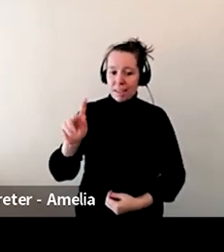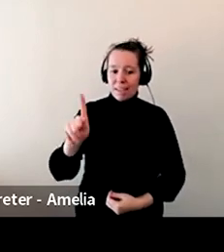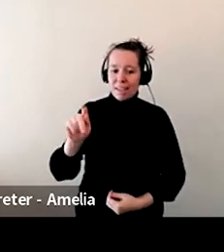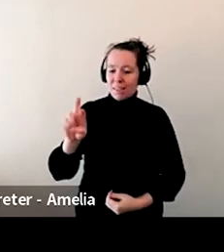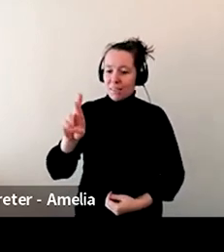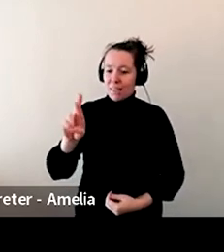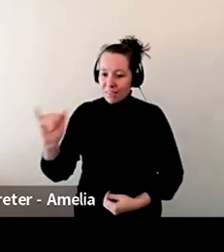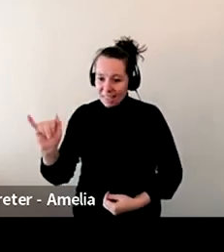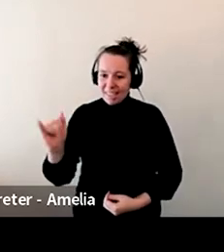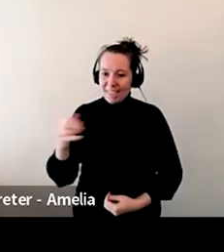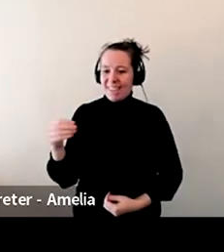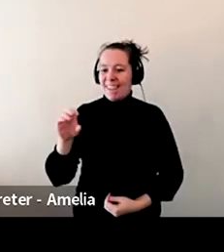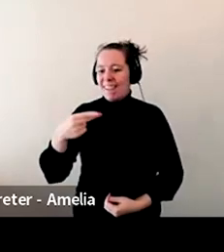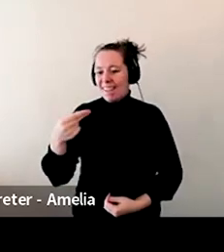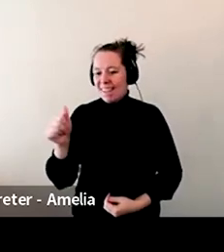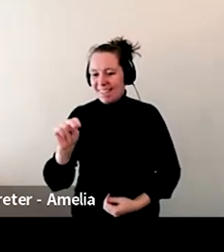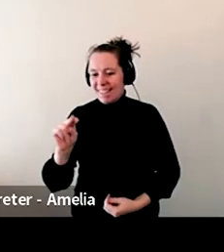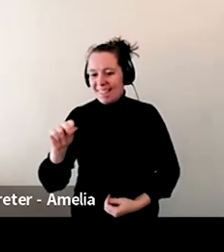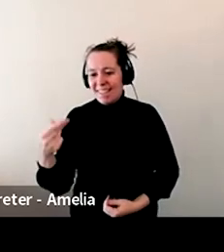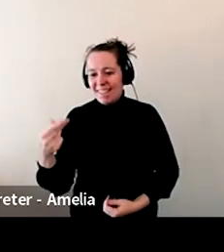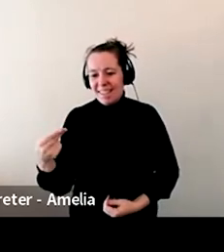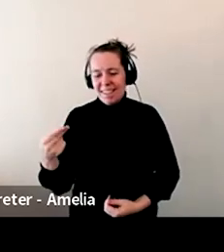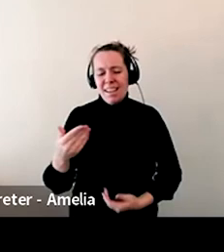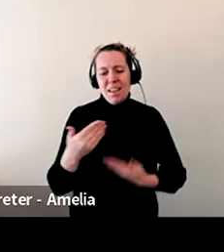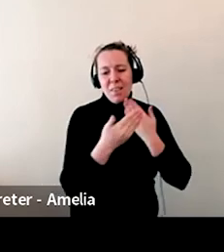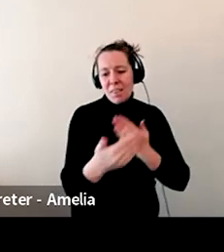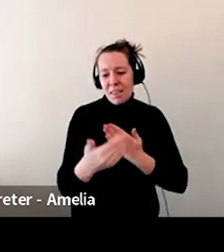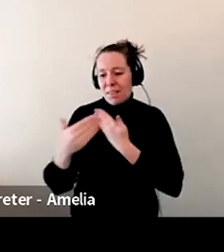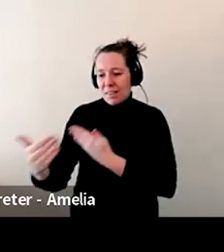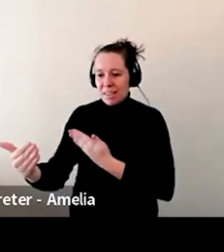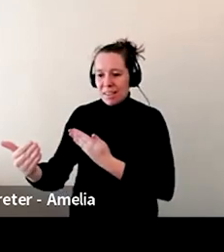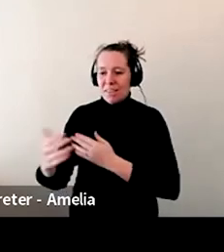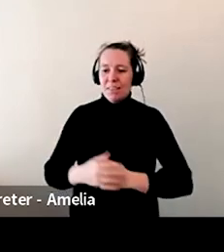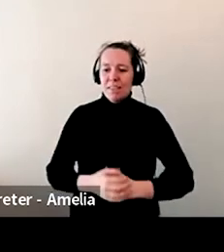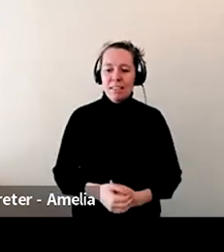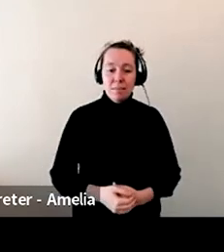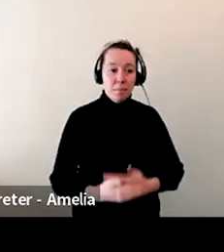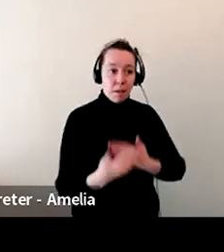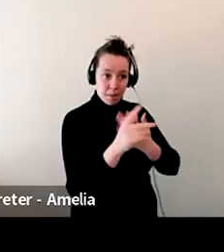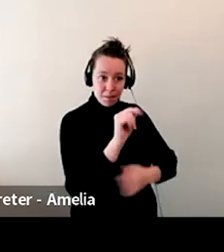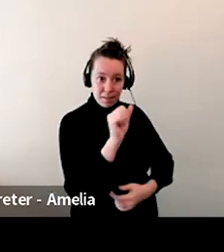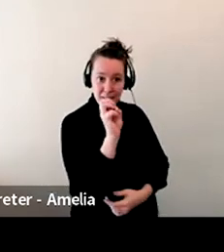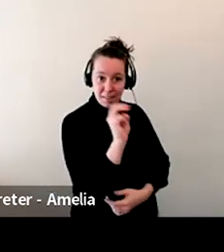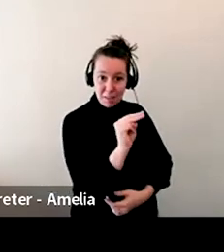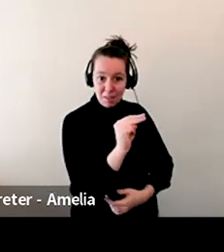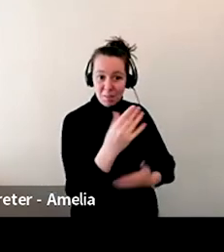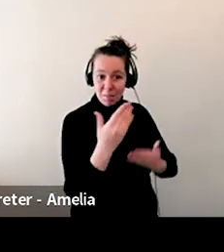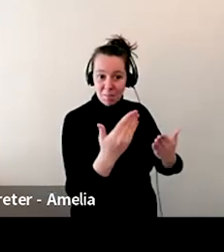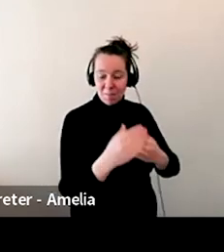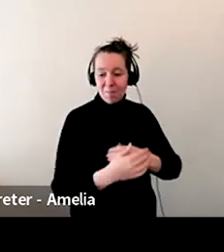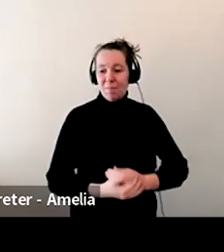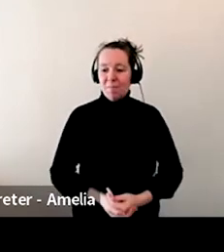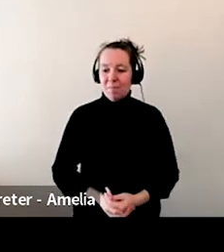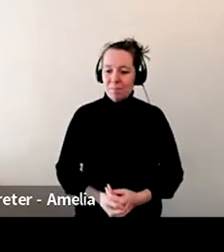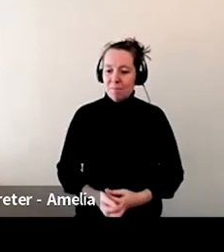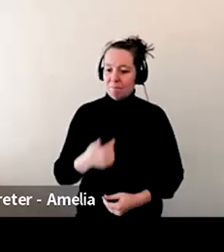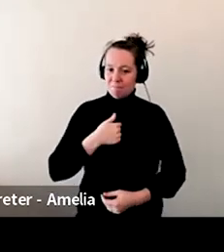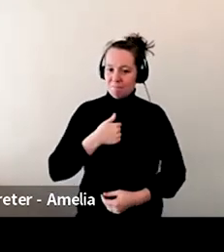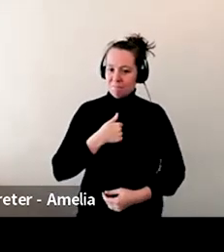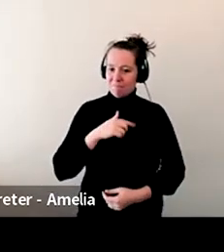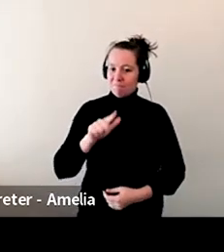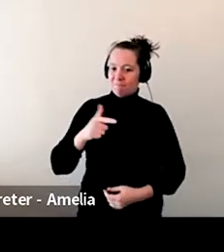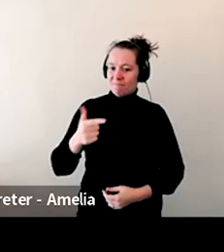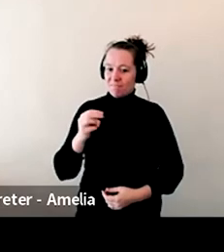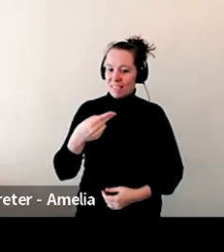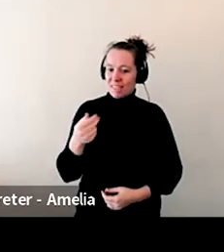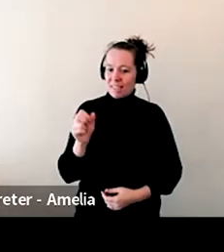Hannah to say hi. for having us. Thanks, Tim. Thanks everybody. I can, uh, talk us out. So, uh, before we